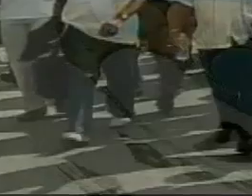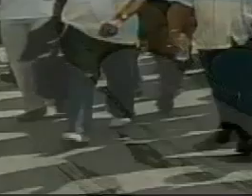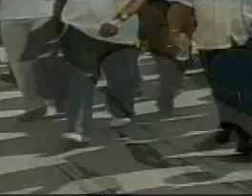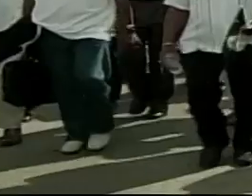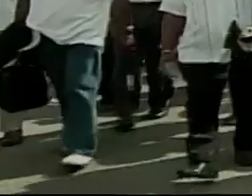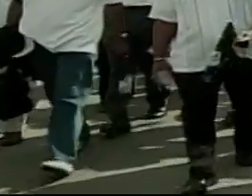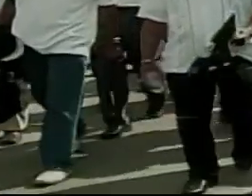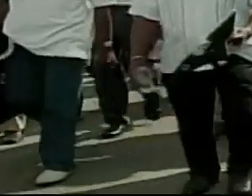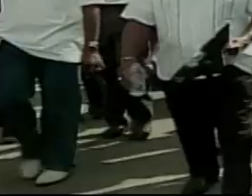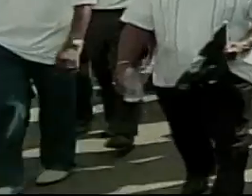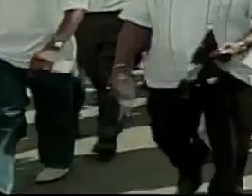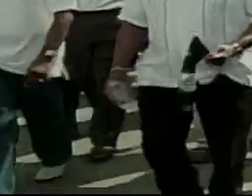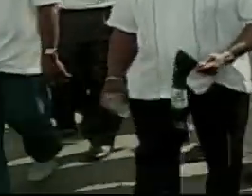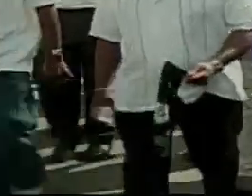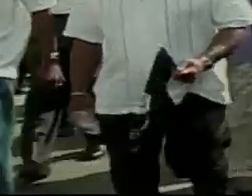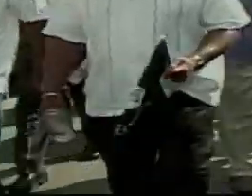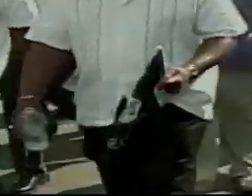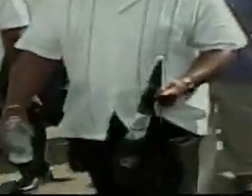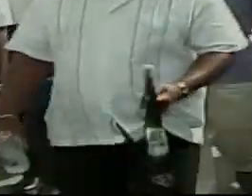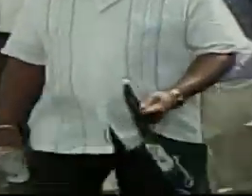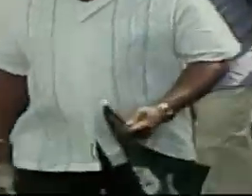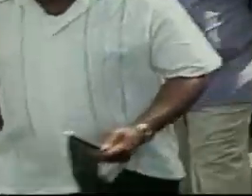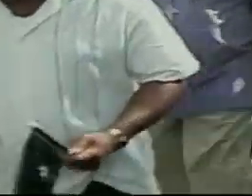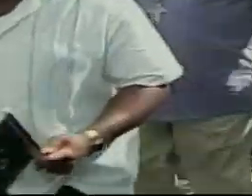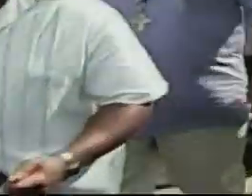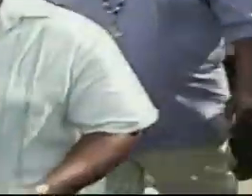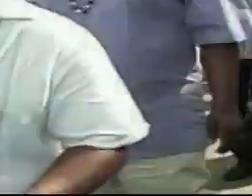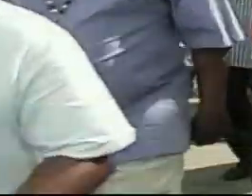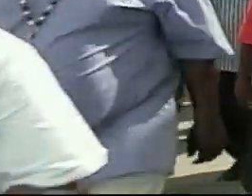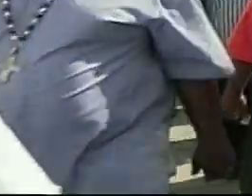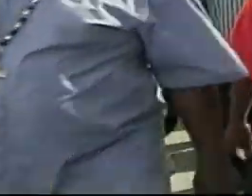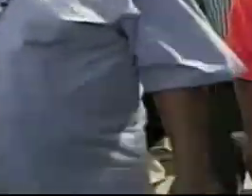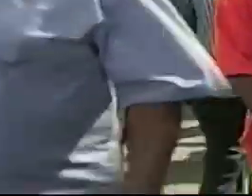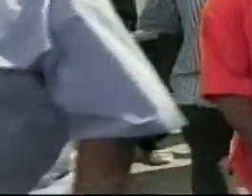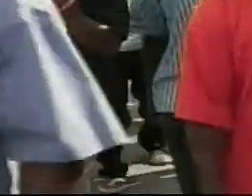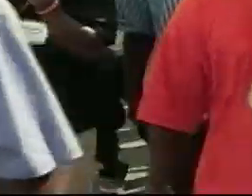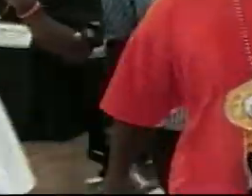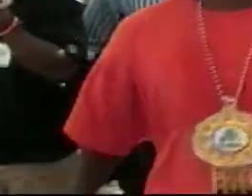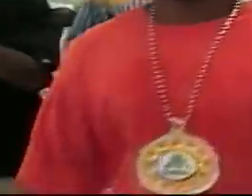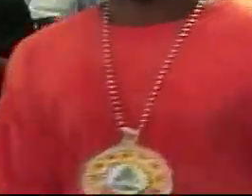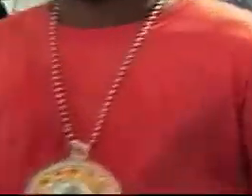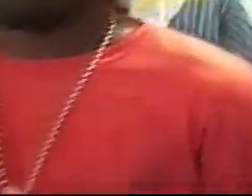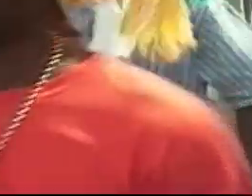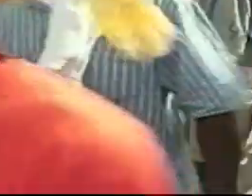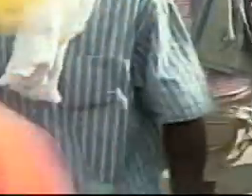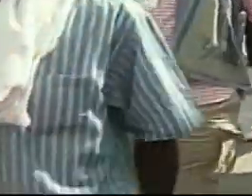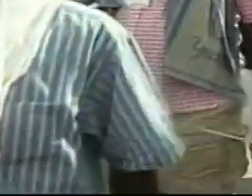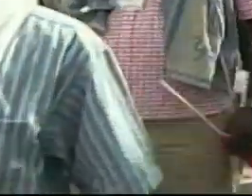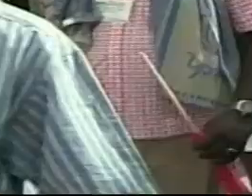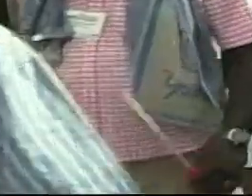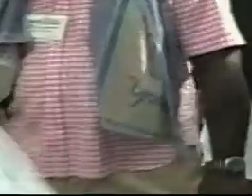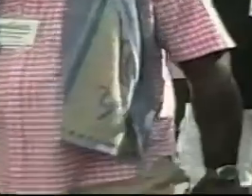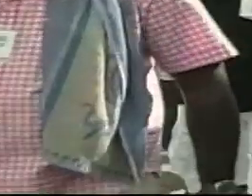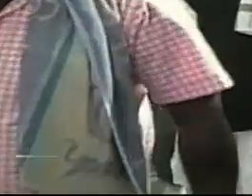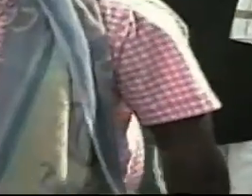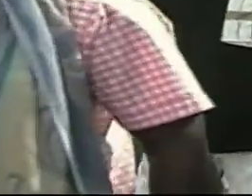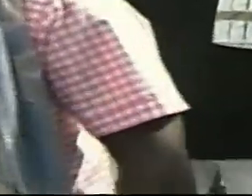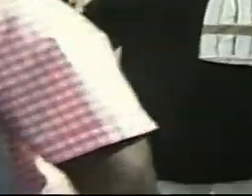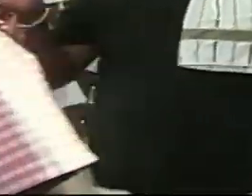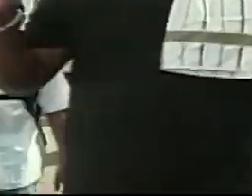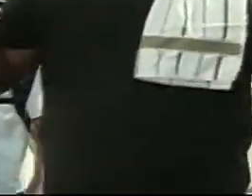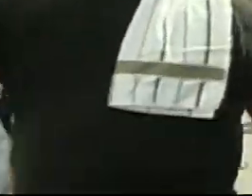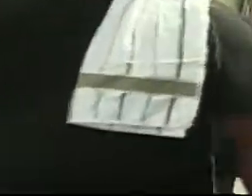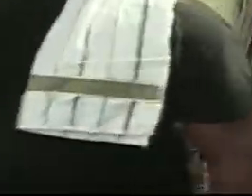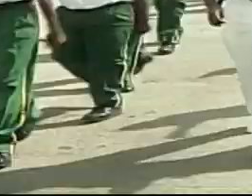coming up in the bahamas tonight hundreds of men making a public statement that enough is enough will it be what many envisioned as a key to